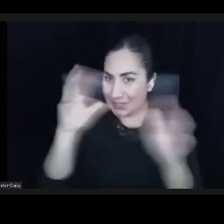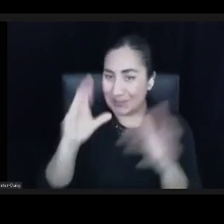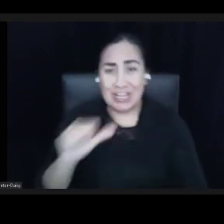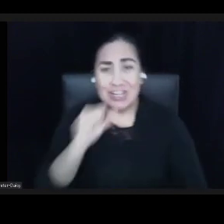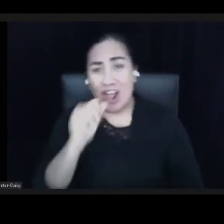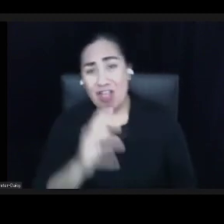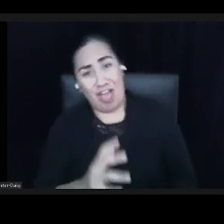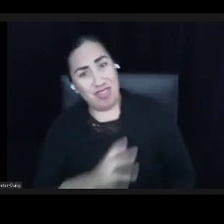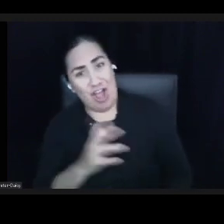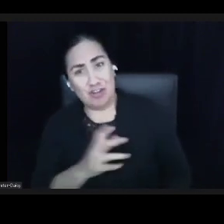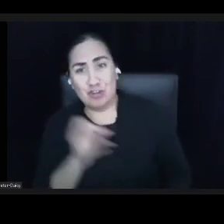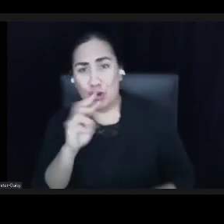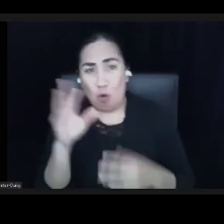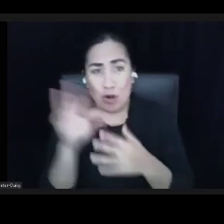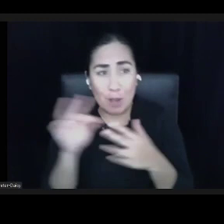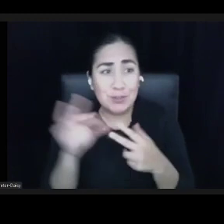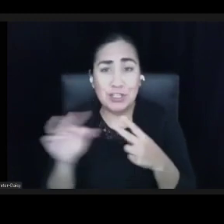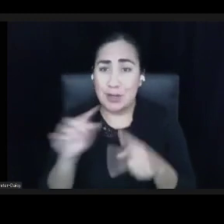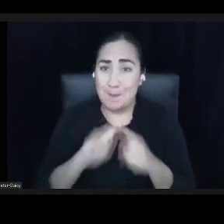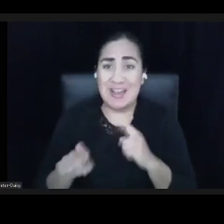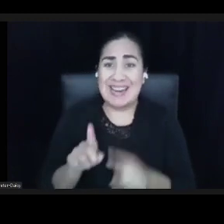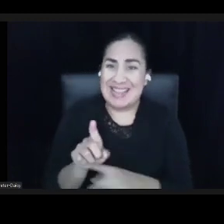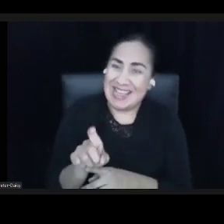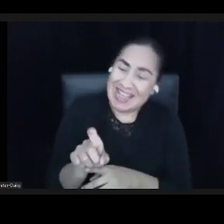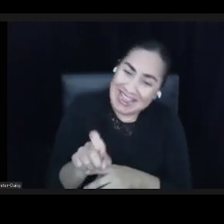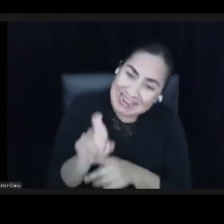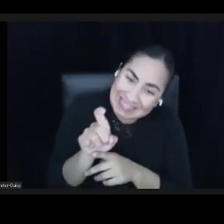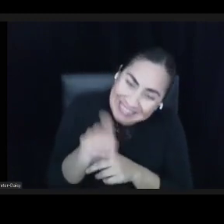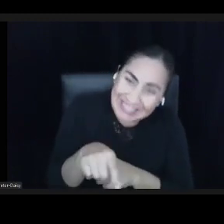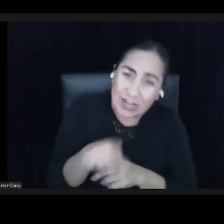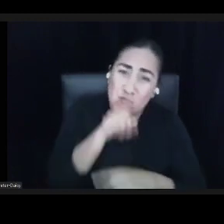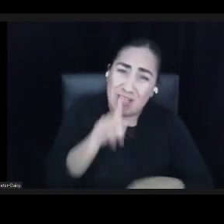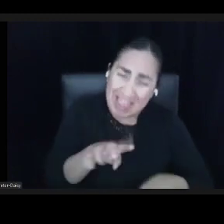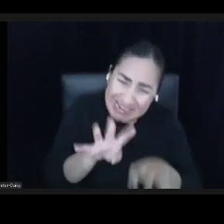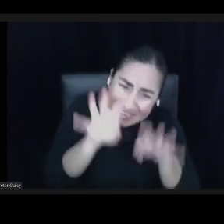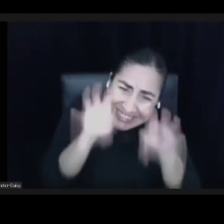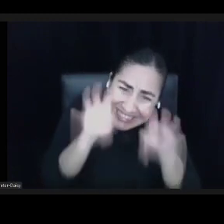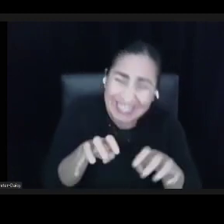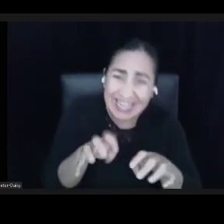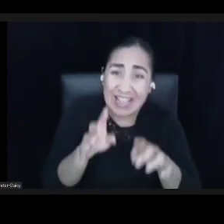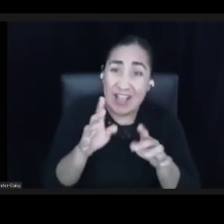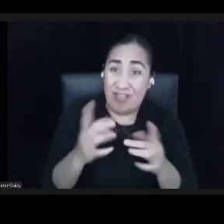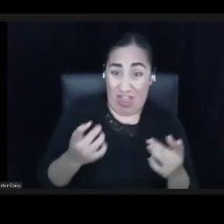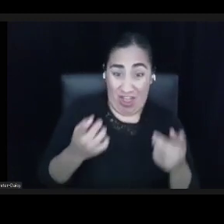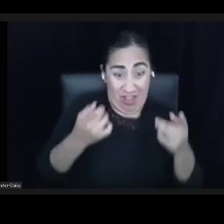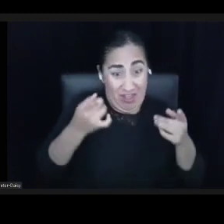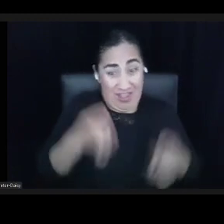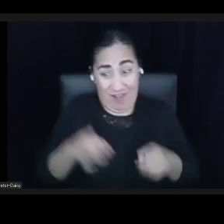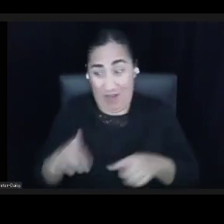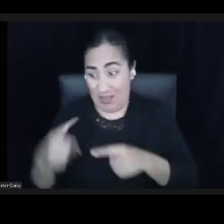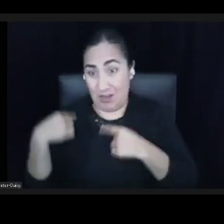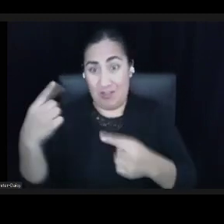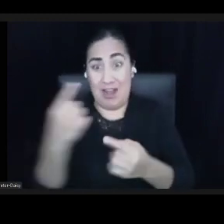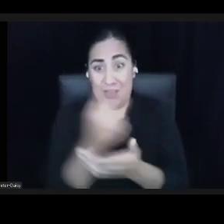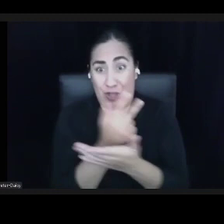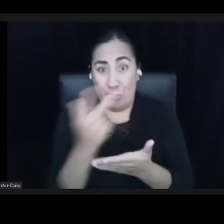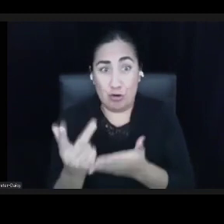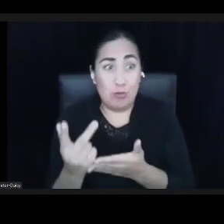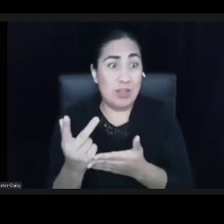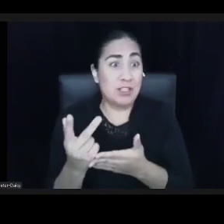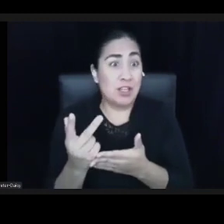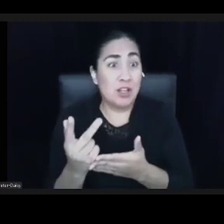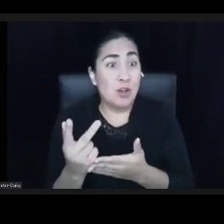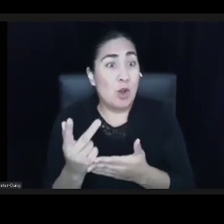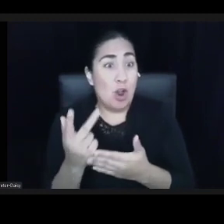or an option, it is a necessity. And the events of the last three weeks took the